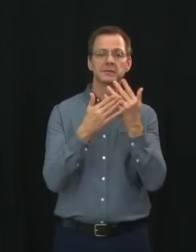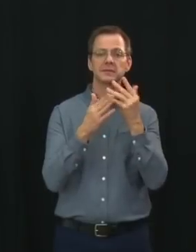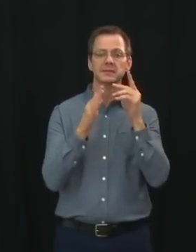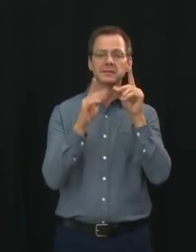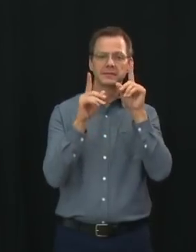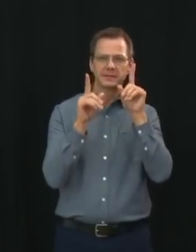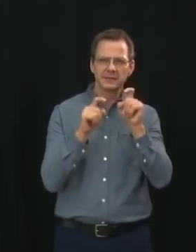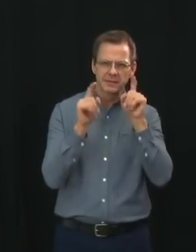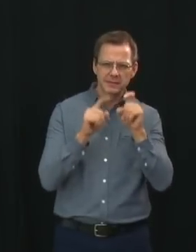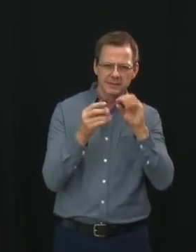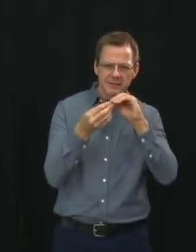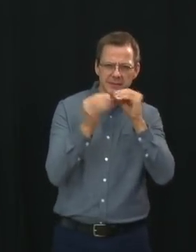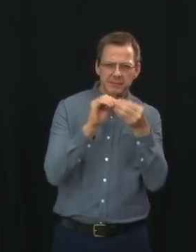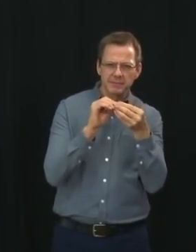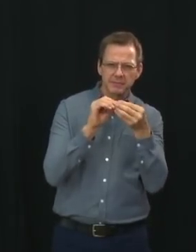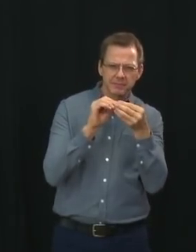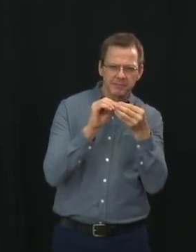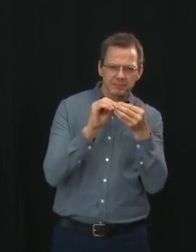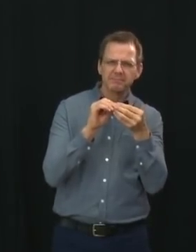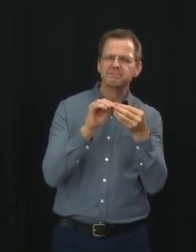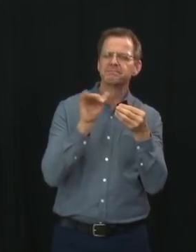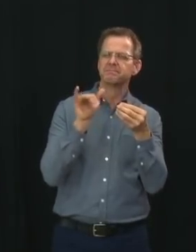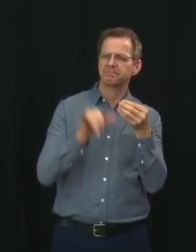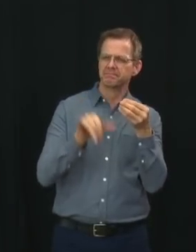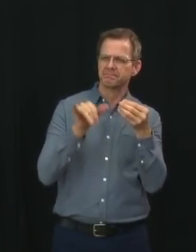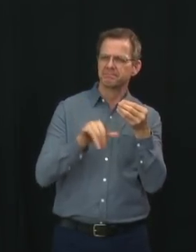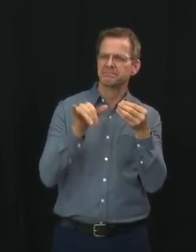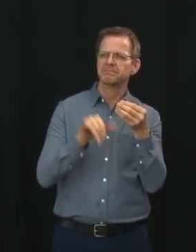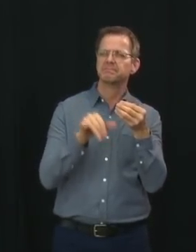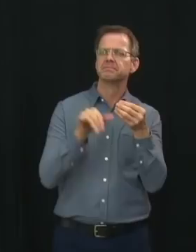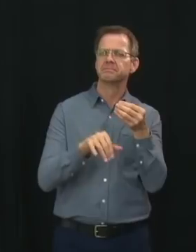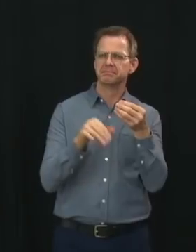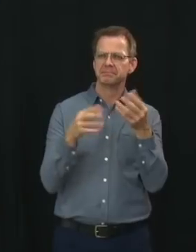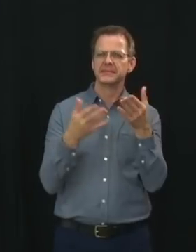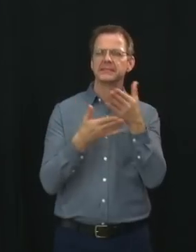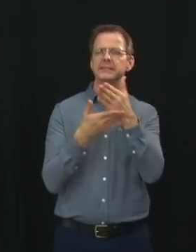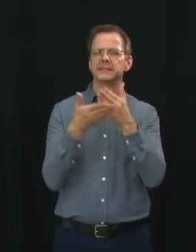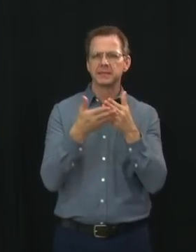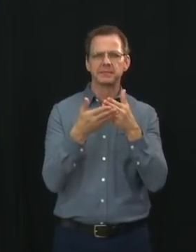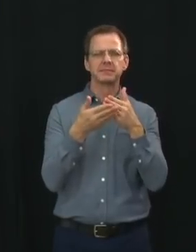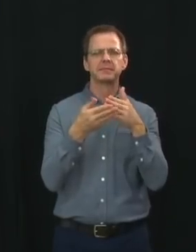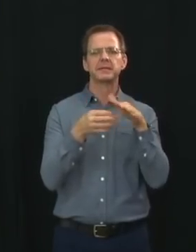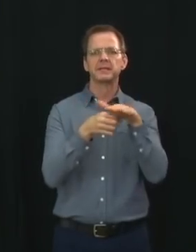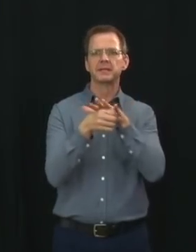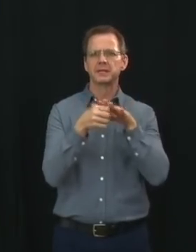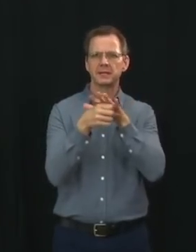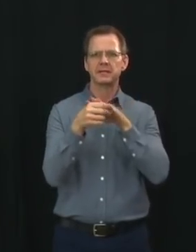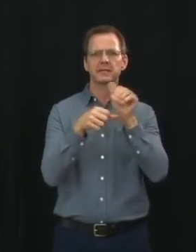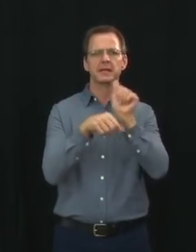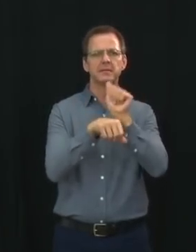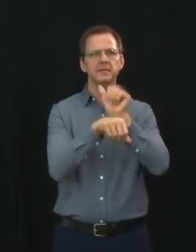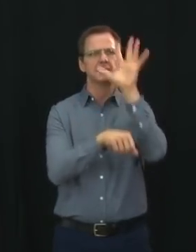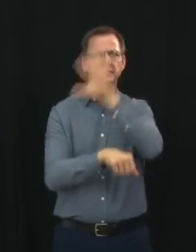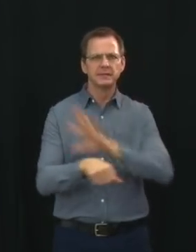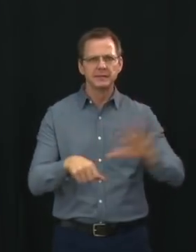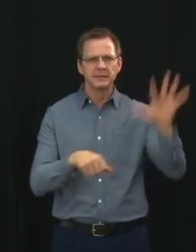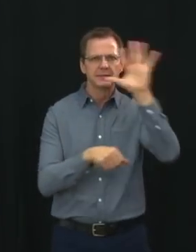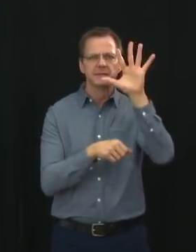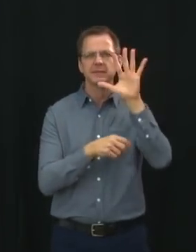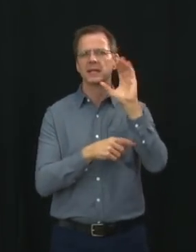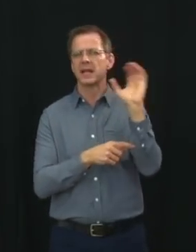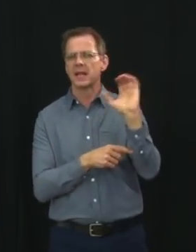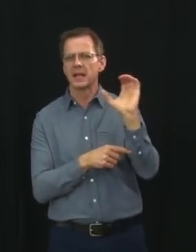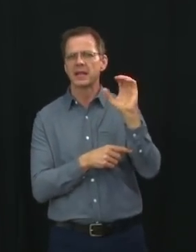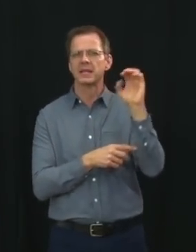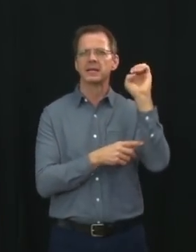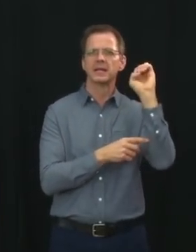know, wastewater data can be highly variable, so we will continue to monitor these levels and other leading indicators in the coming